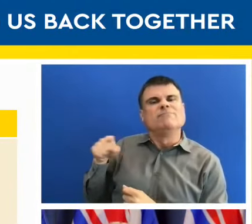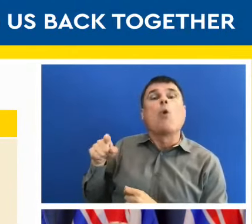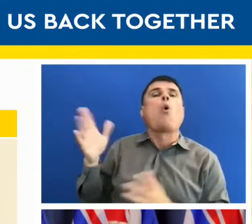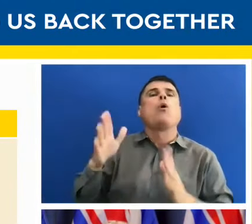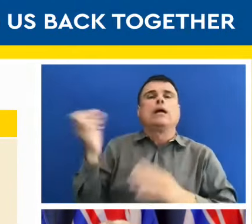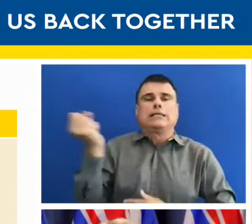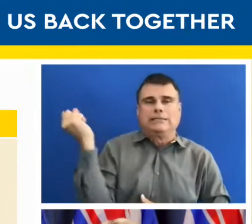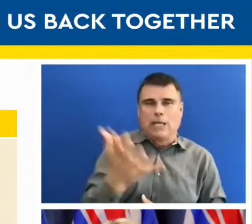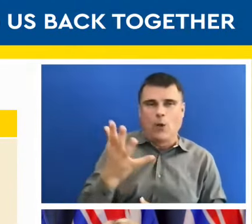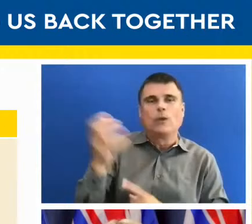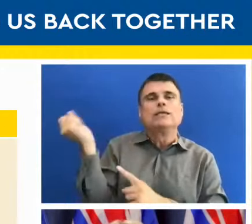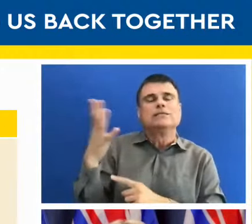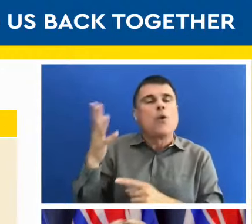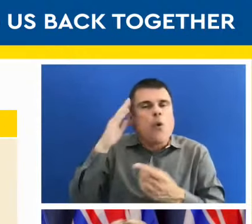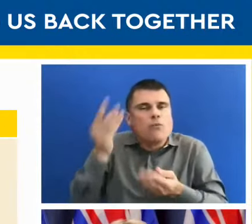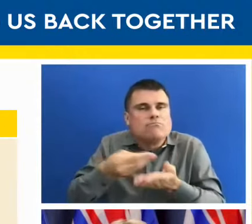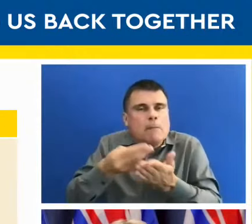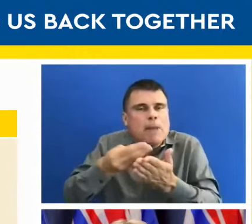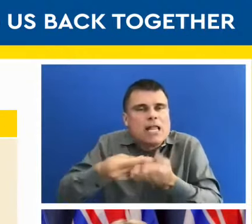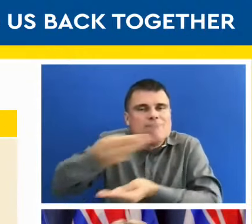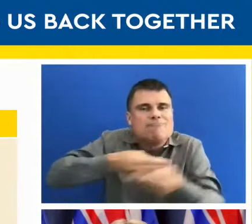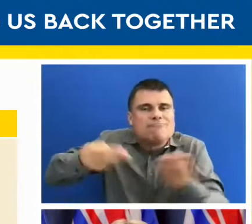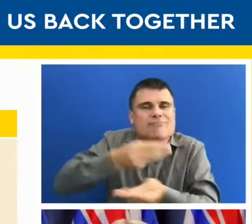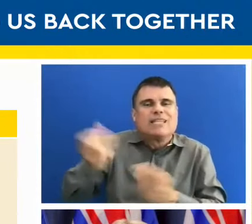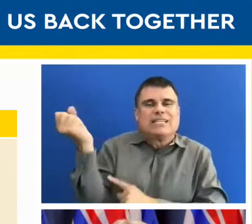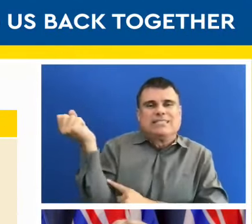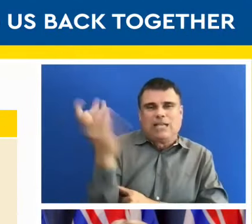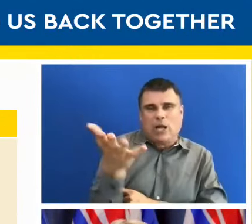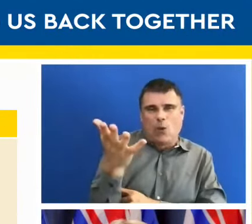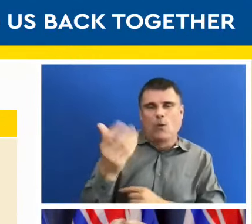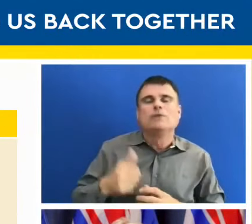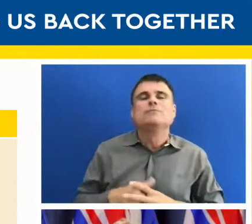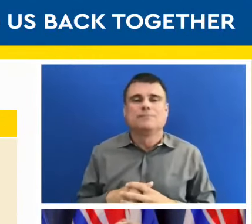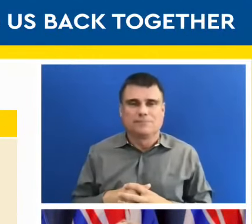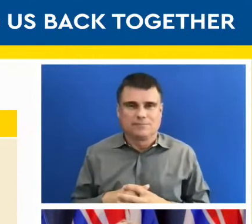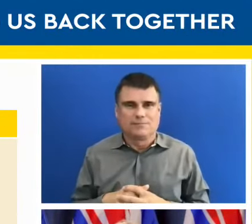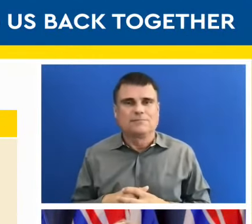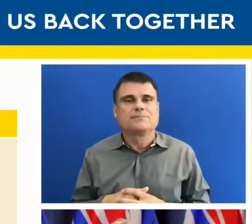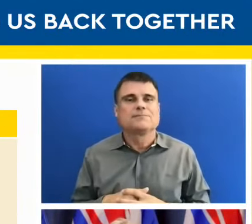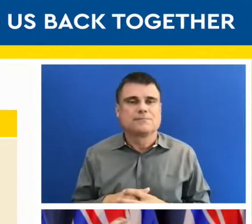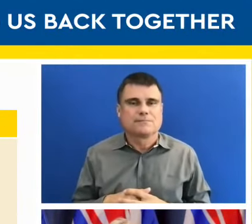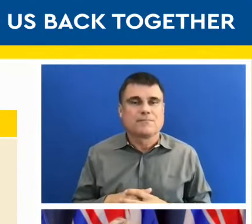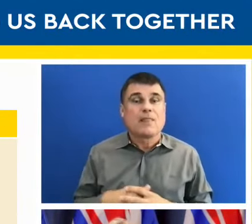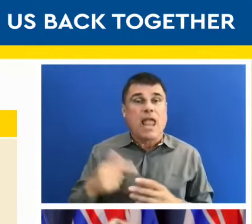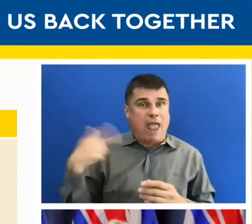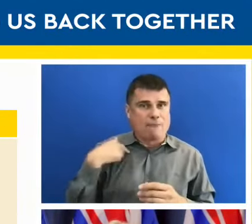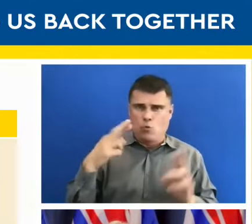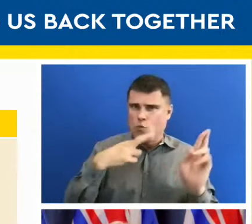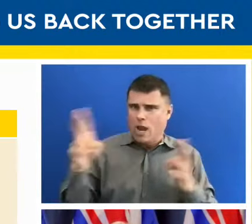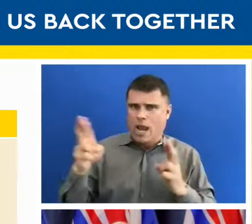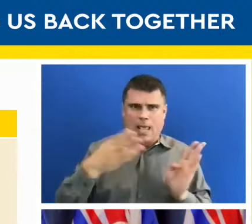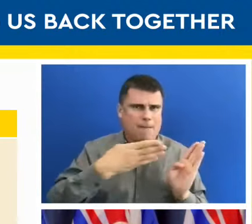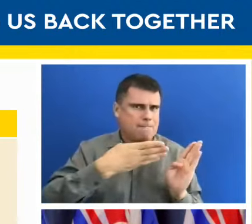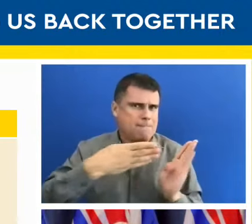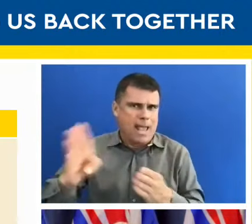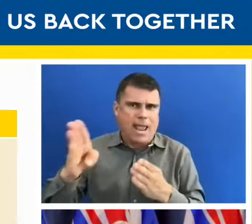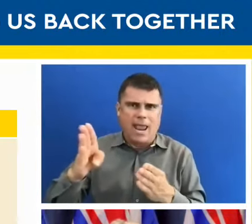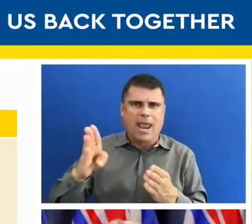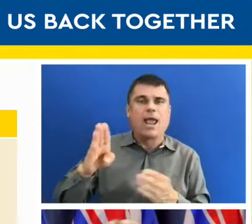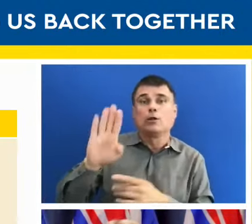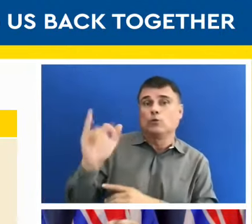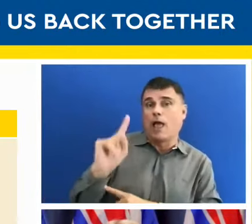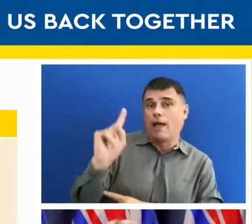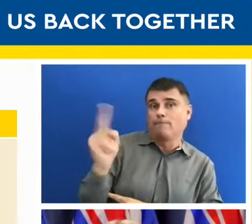down last year. And they have very strong plans for reopening on July 1st and include some restrictions